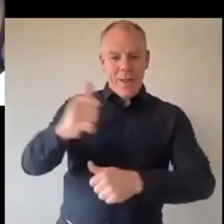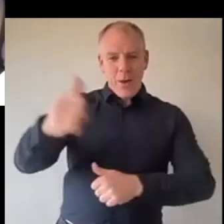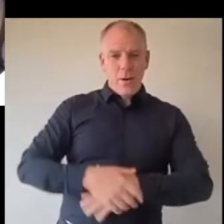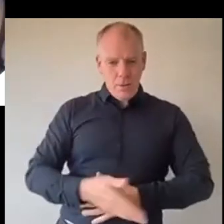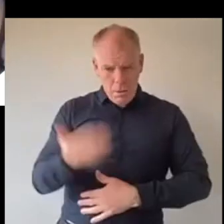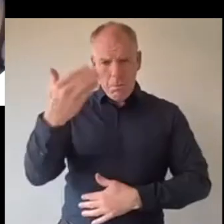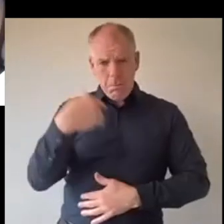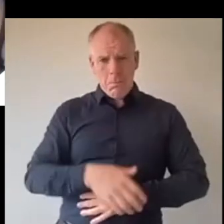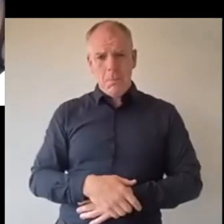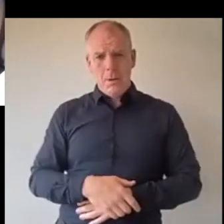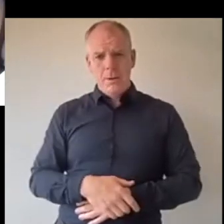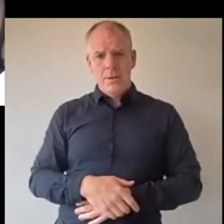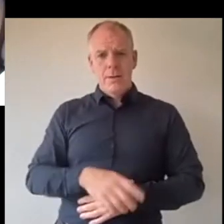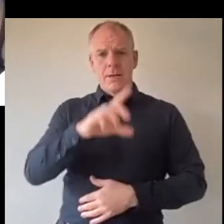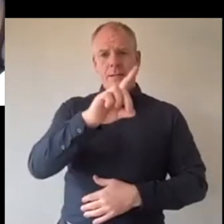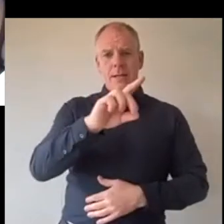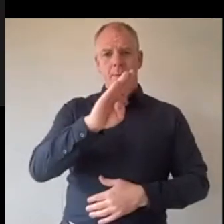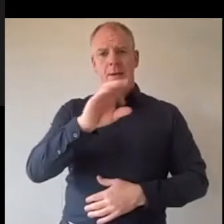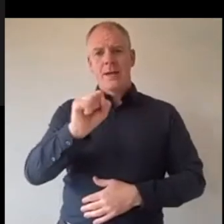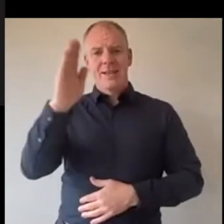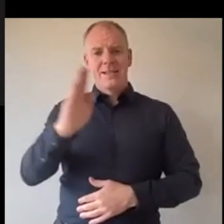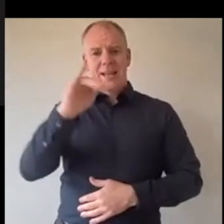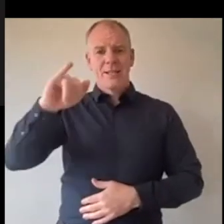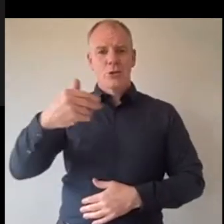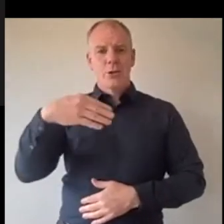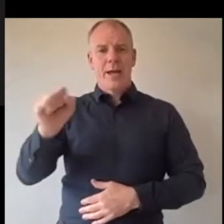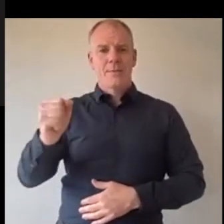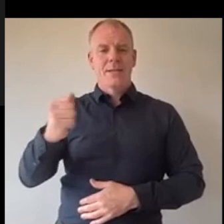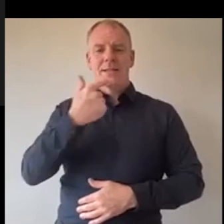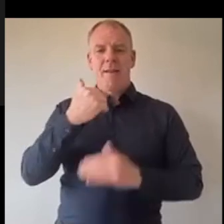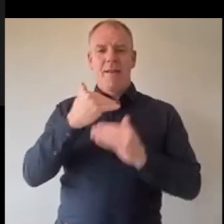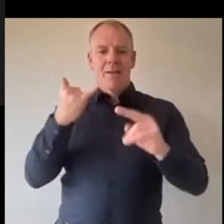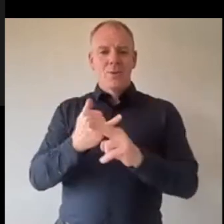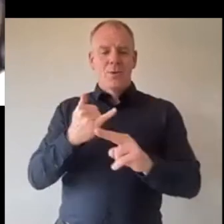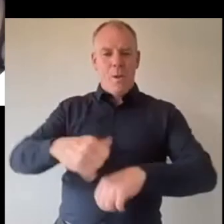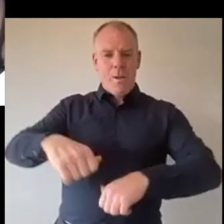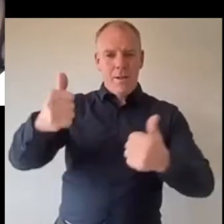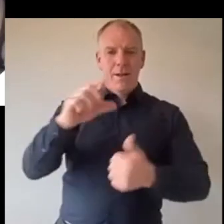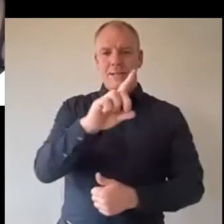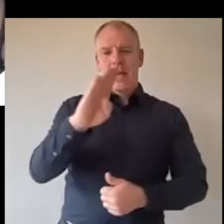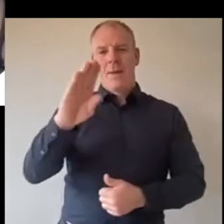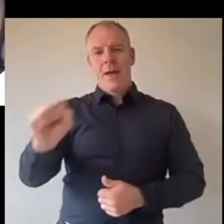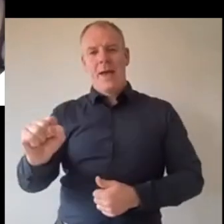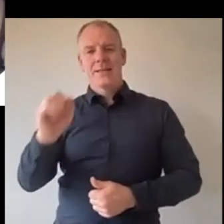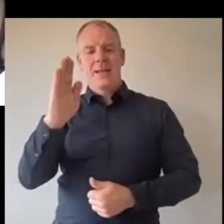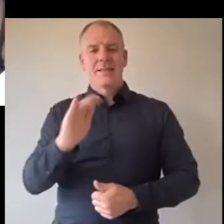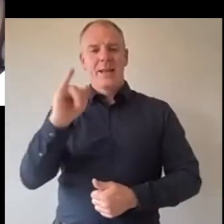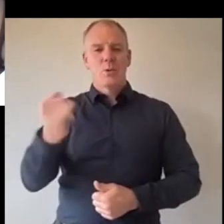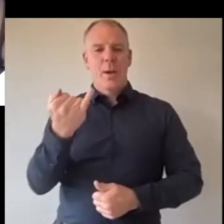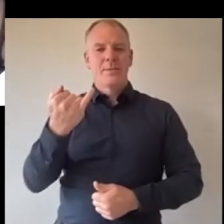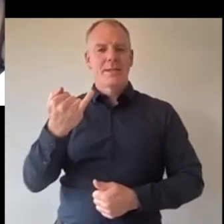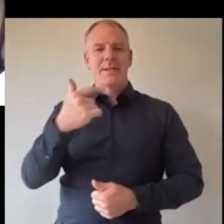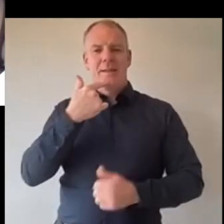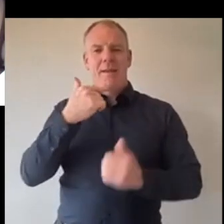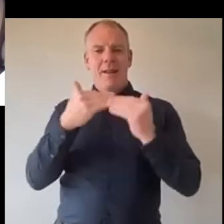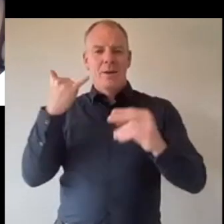dbs st james's promise our secondary school well dbs st james's secondary school uh